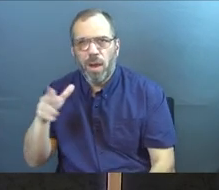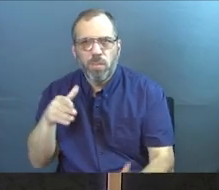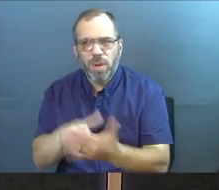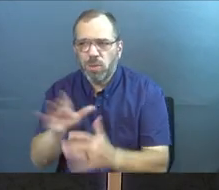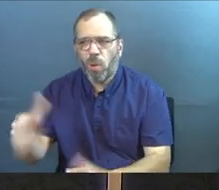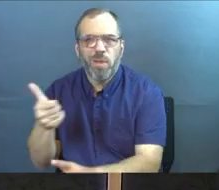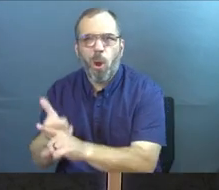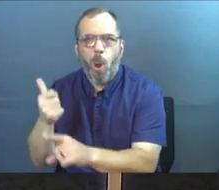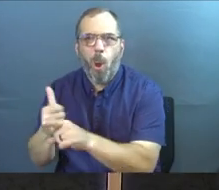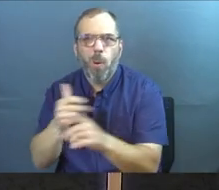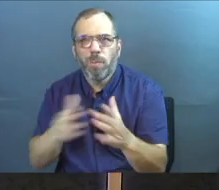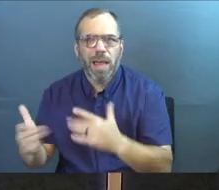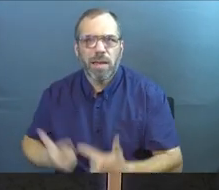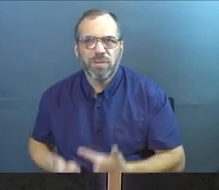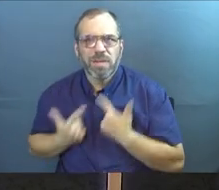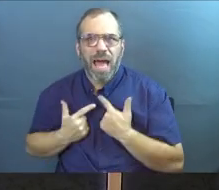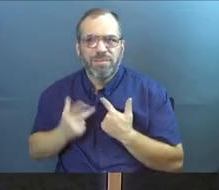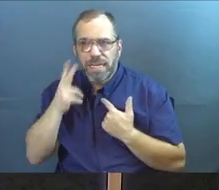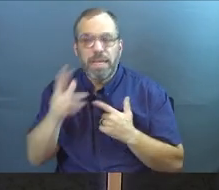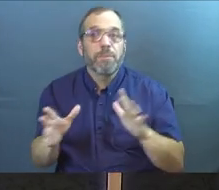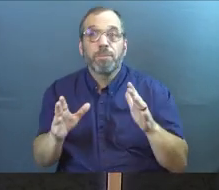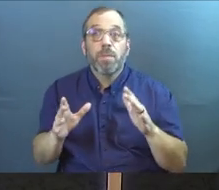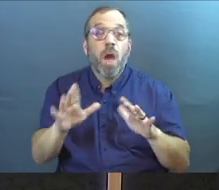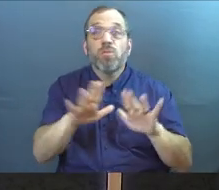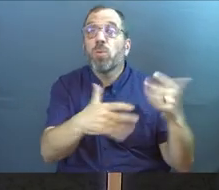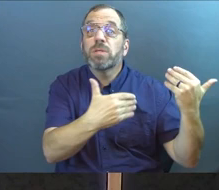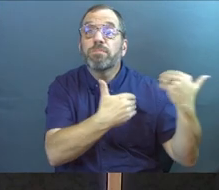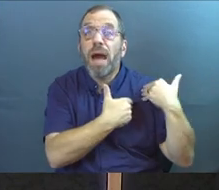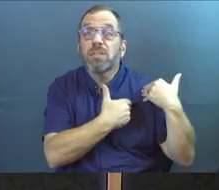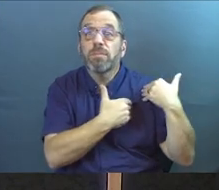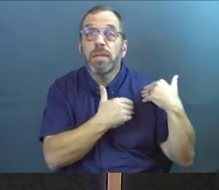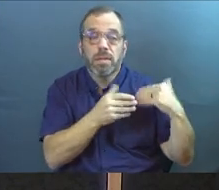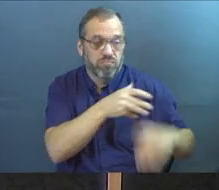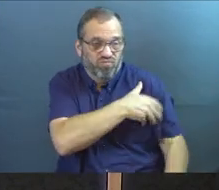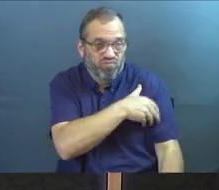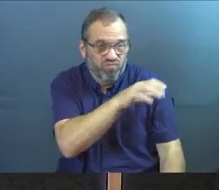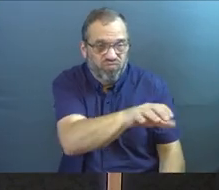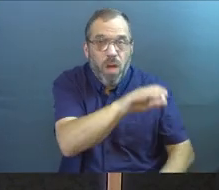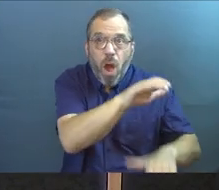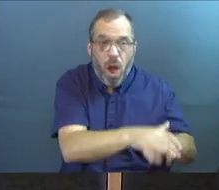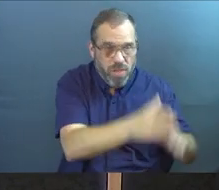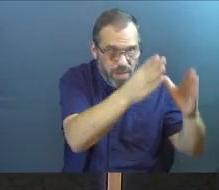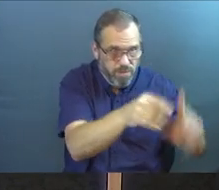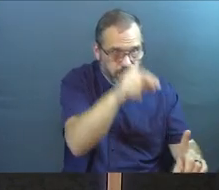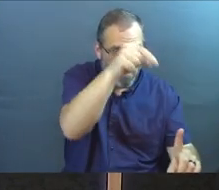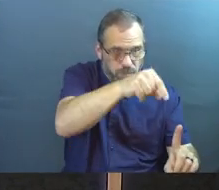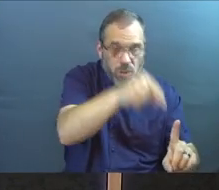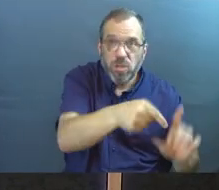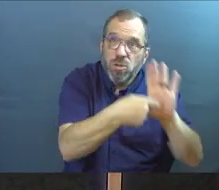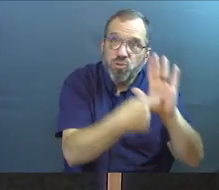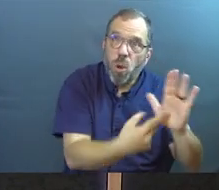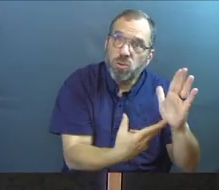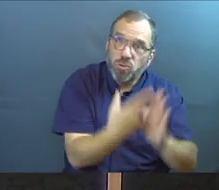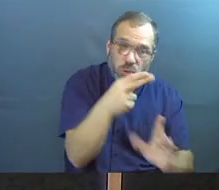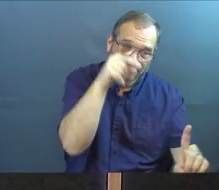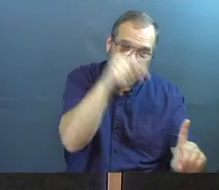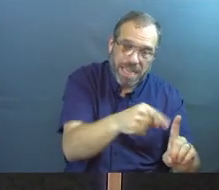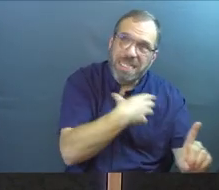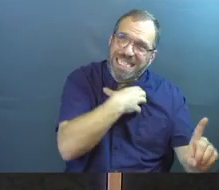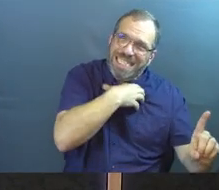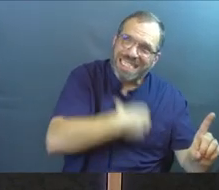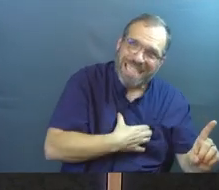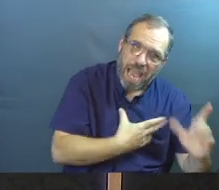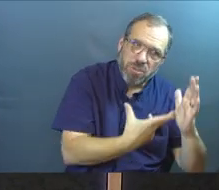their own agendas to see. It puts the responsibility fairly and squarely on the individual. It reveals truth to him who